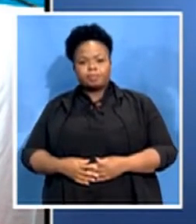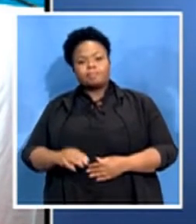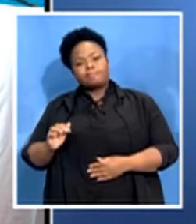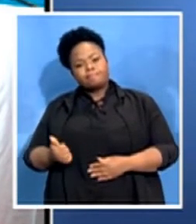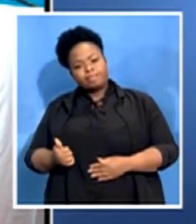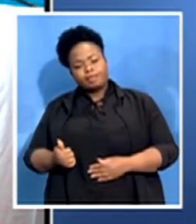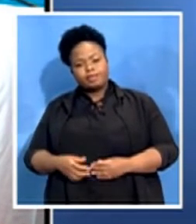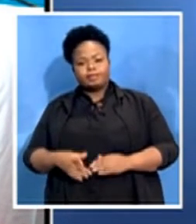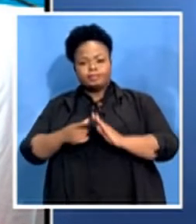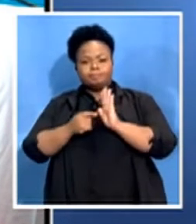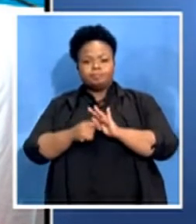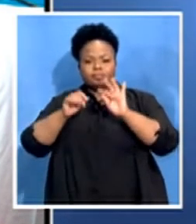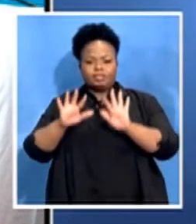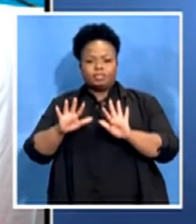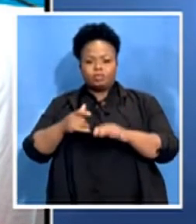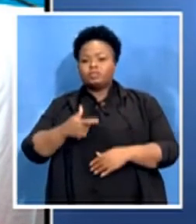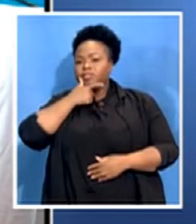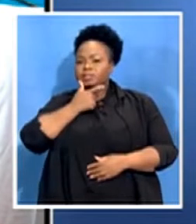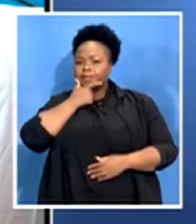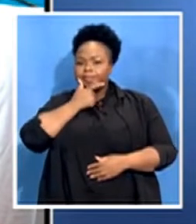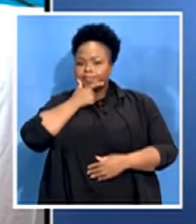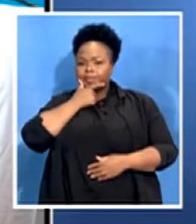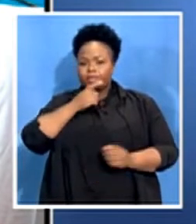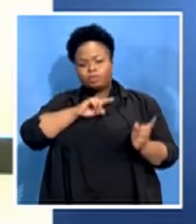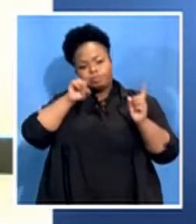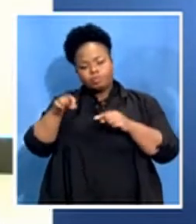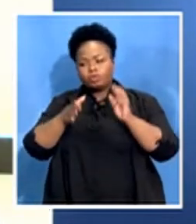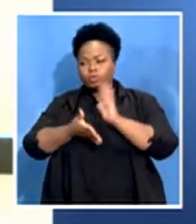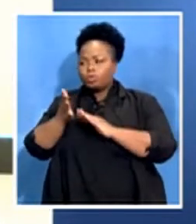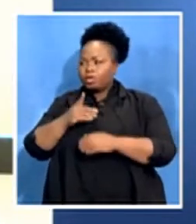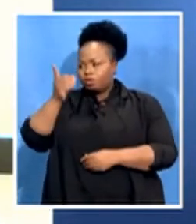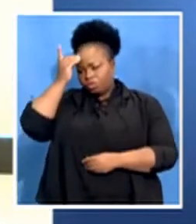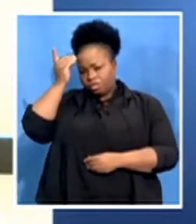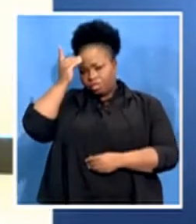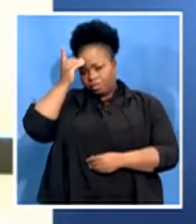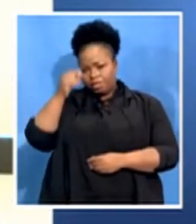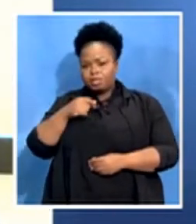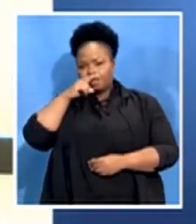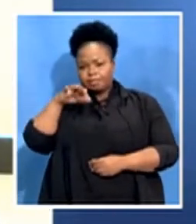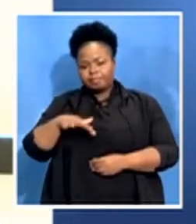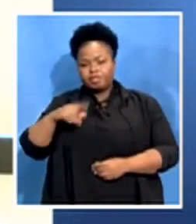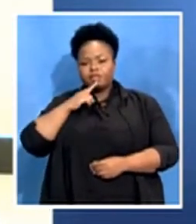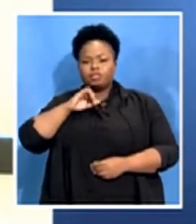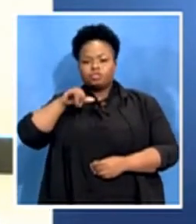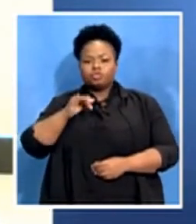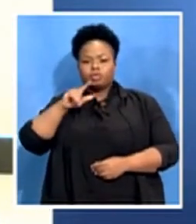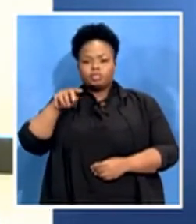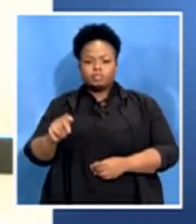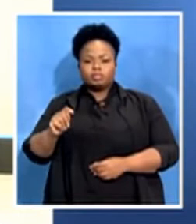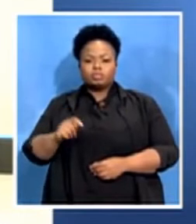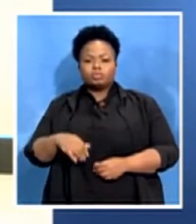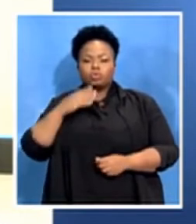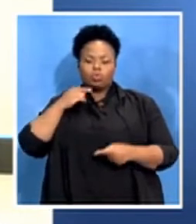we are going in Devon at the joint where we are going to be honoring uh as well as uh